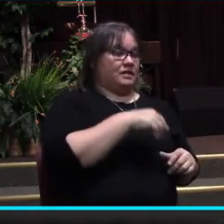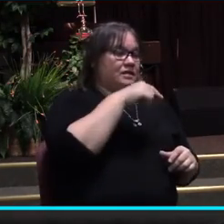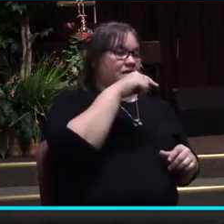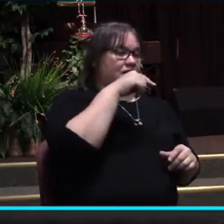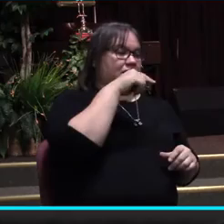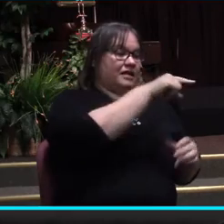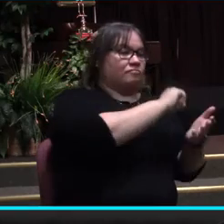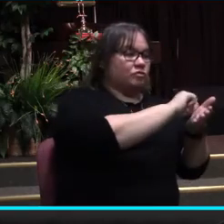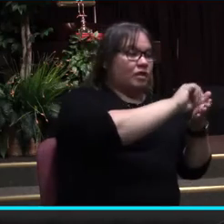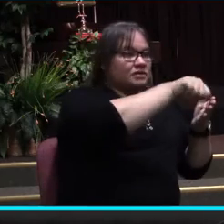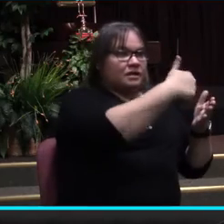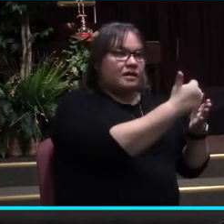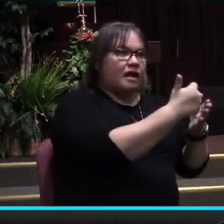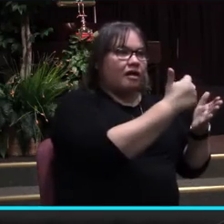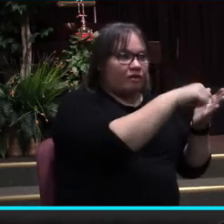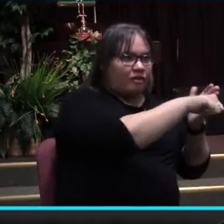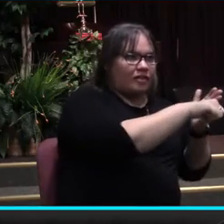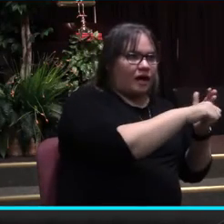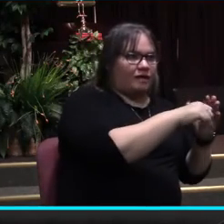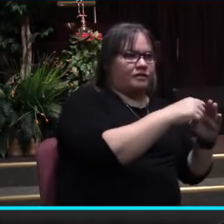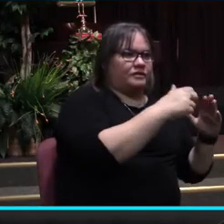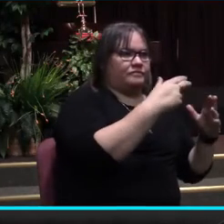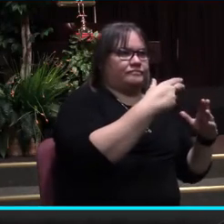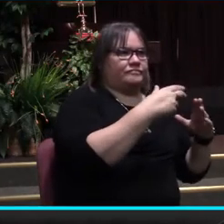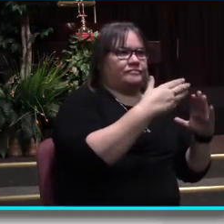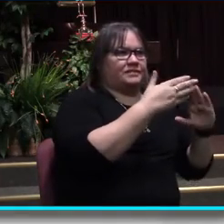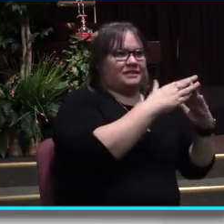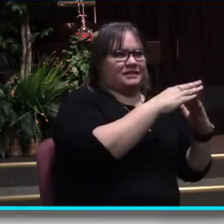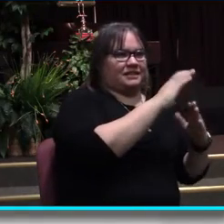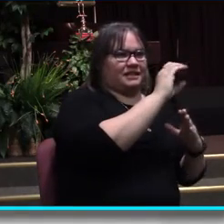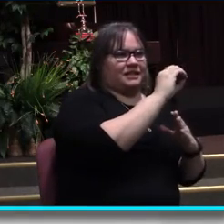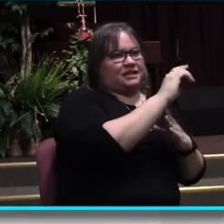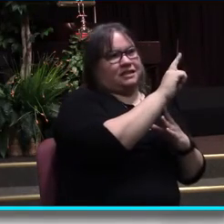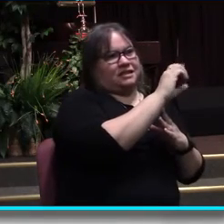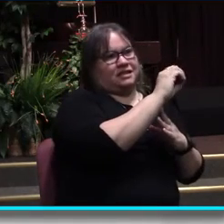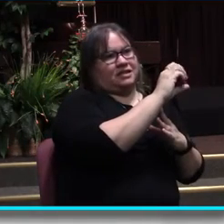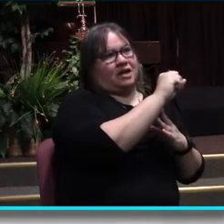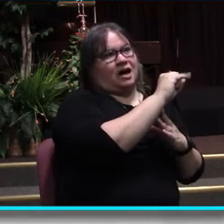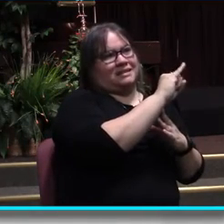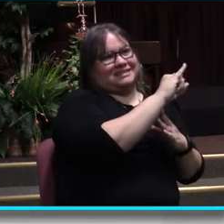Christians in the city of Colossae. Colossians 1, verse 16.